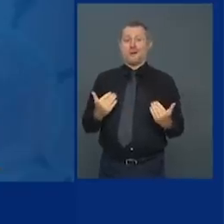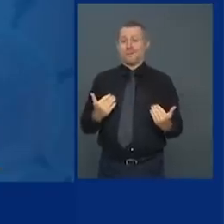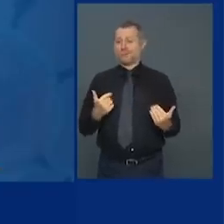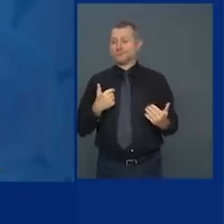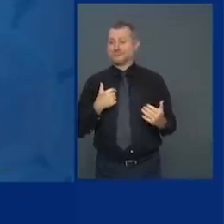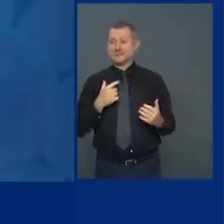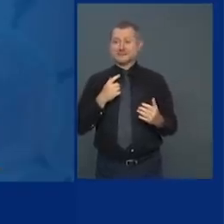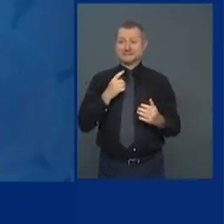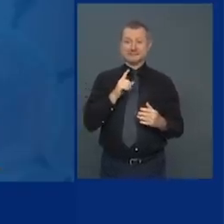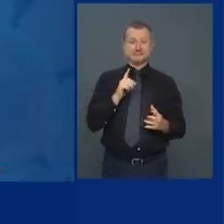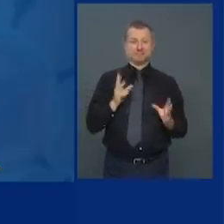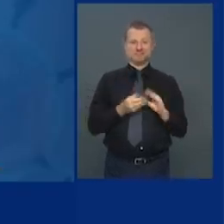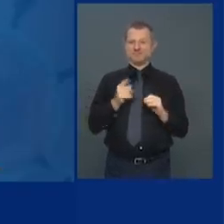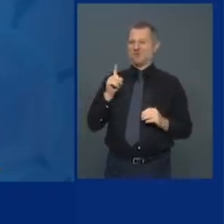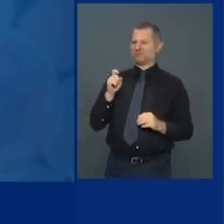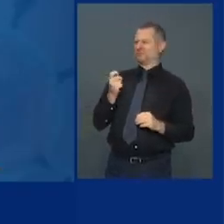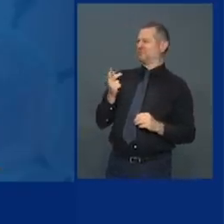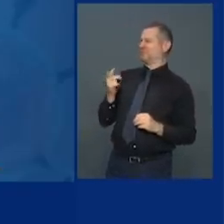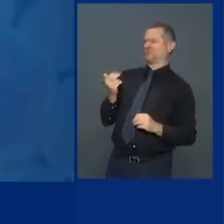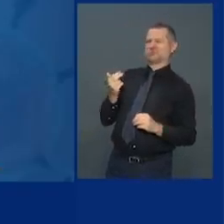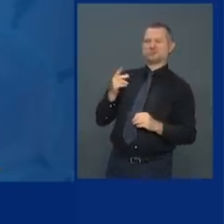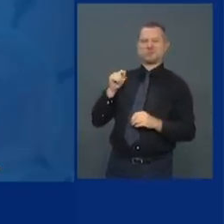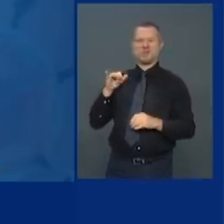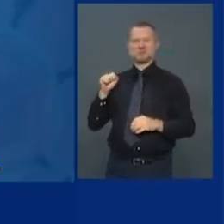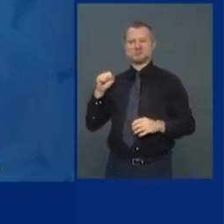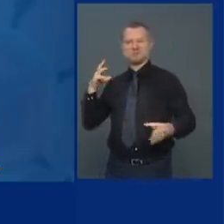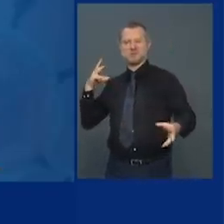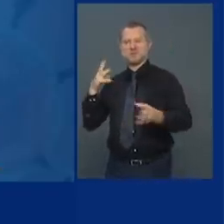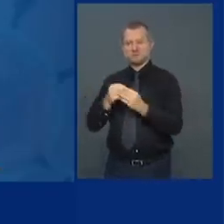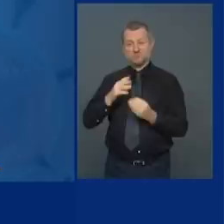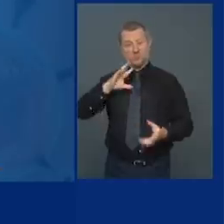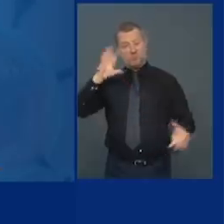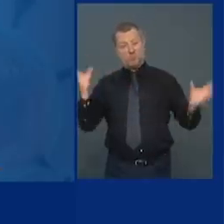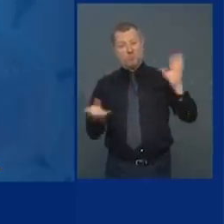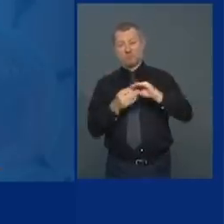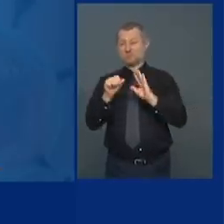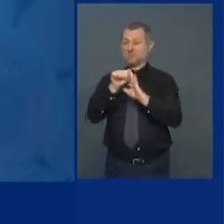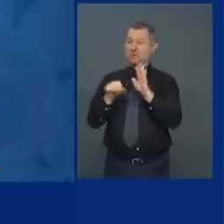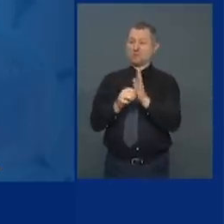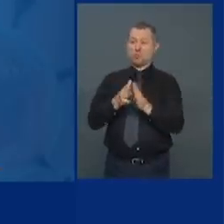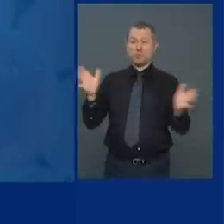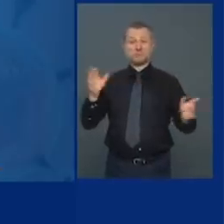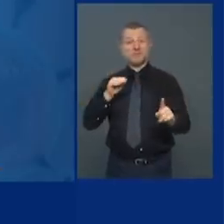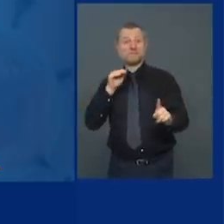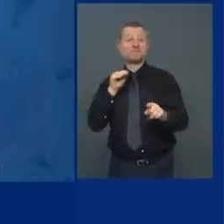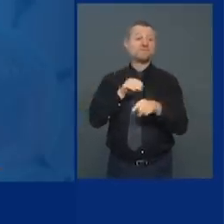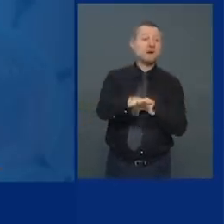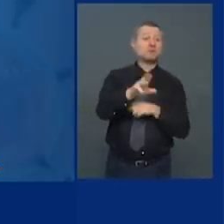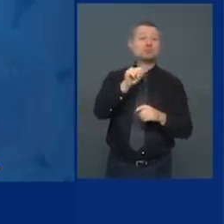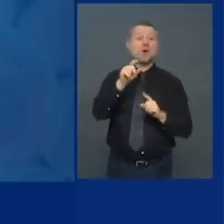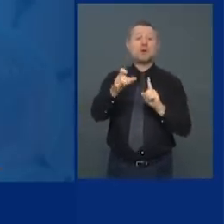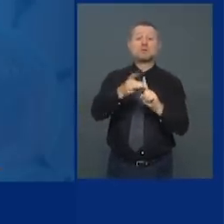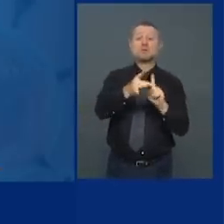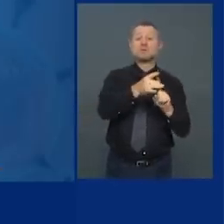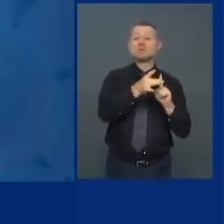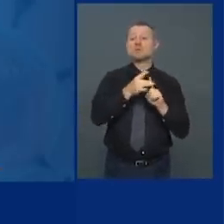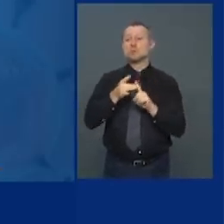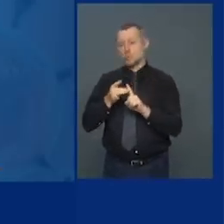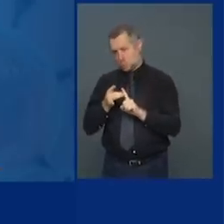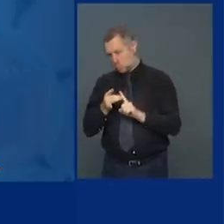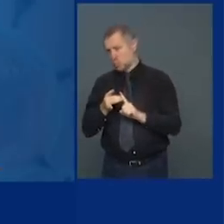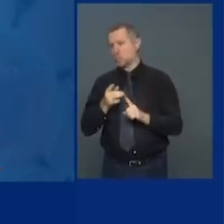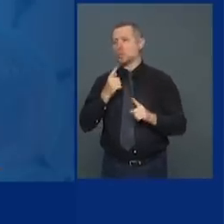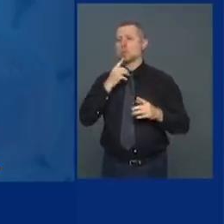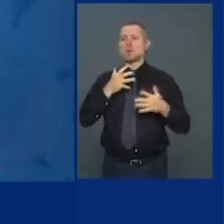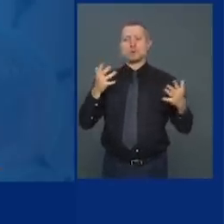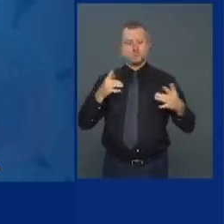Statewide infection rate. Okay, we've been doing a lot more testing and a lot of targeted testing,